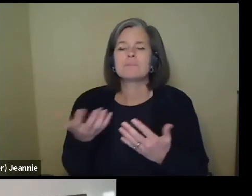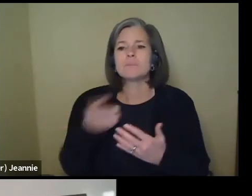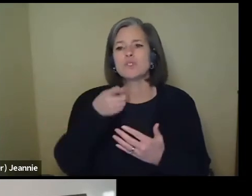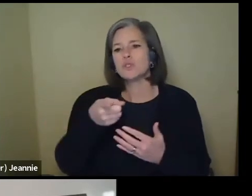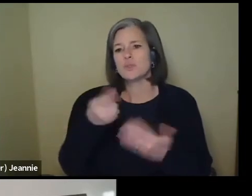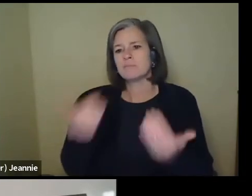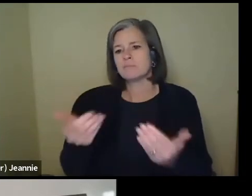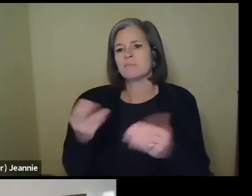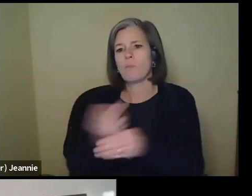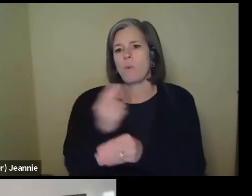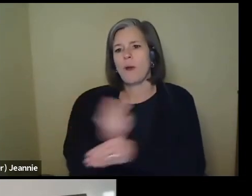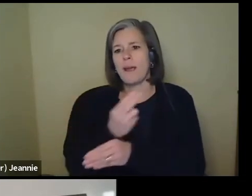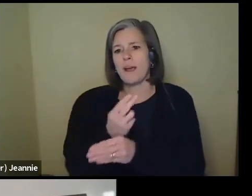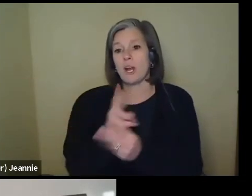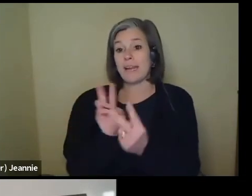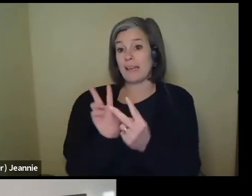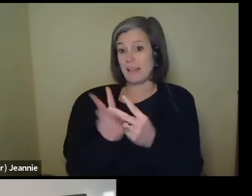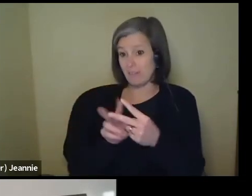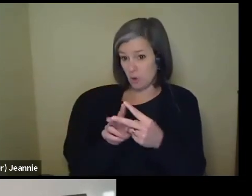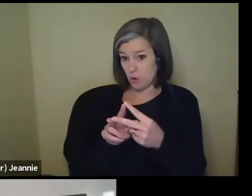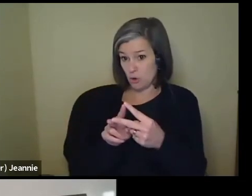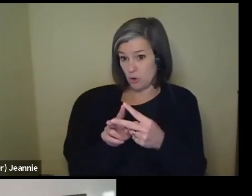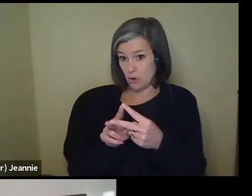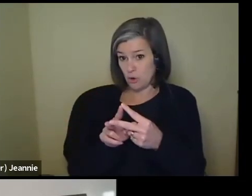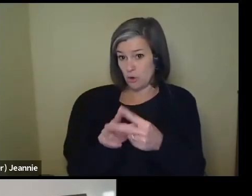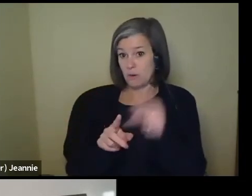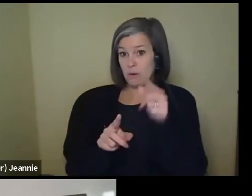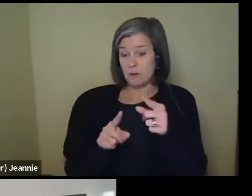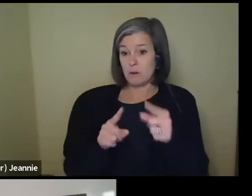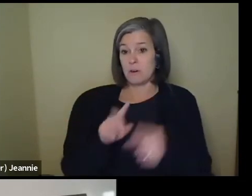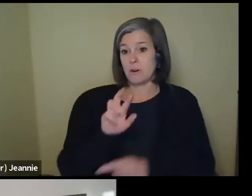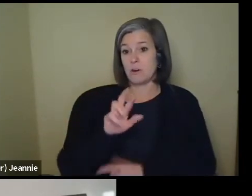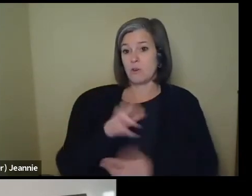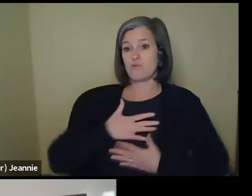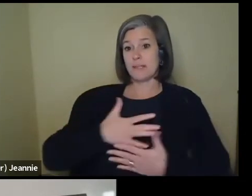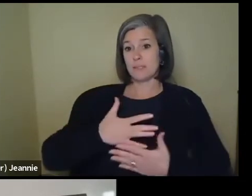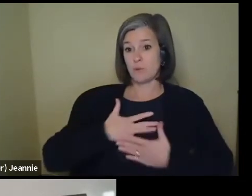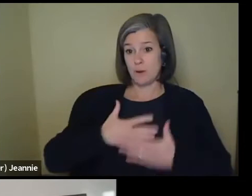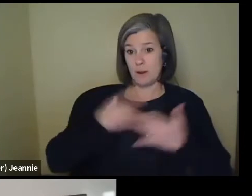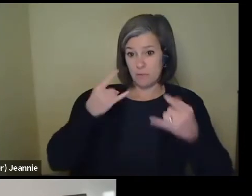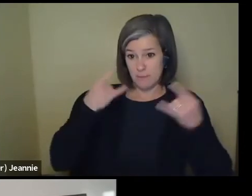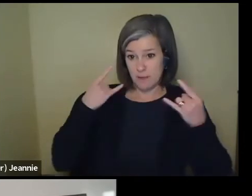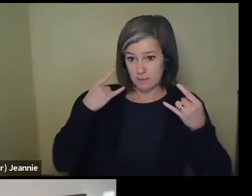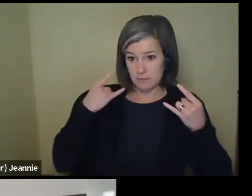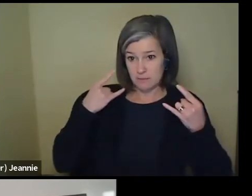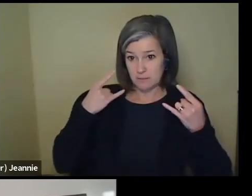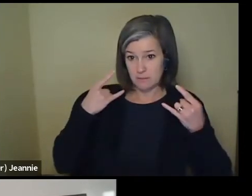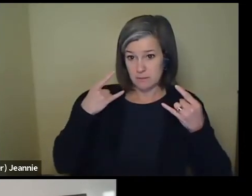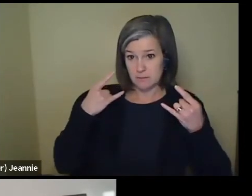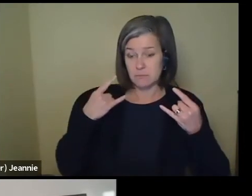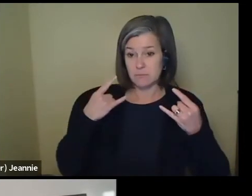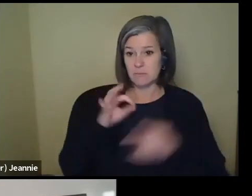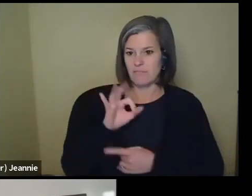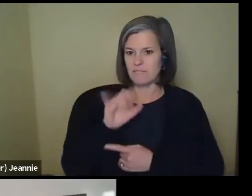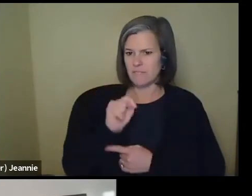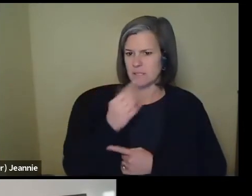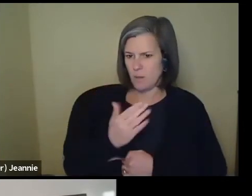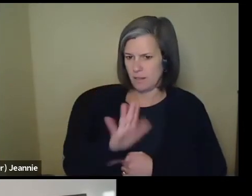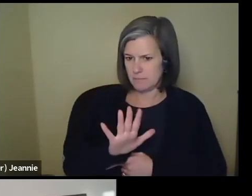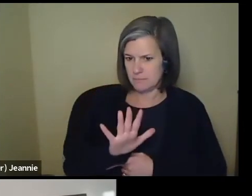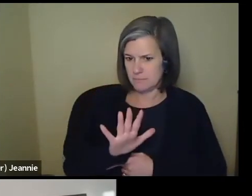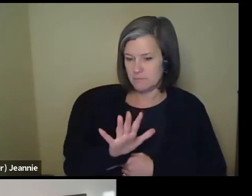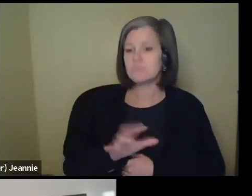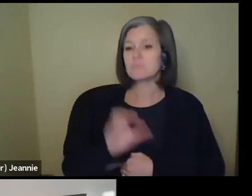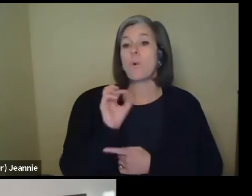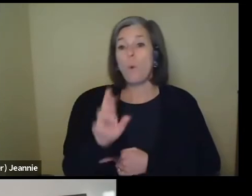wear either a respirator mask that fits you well, or